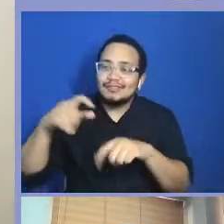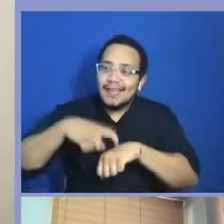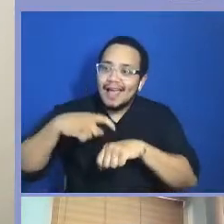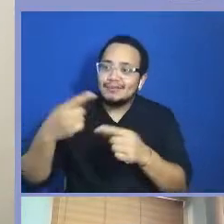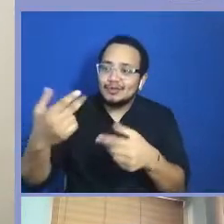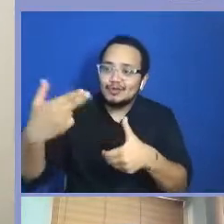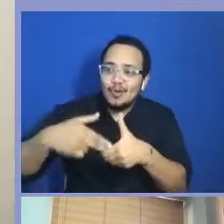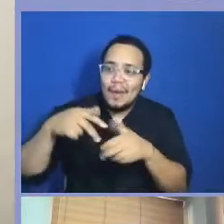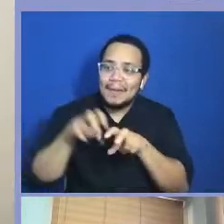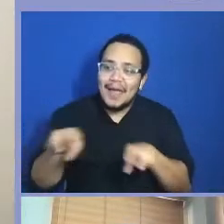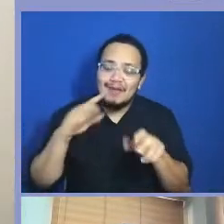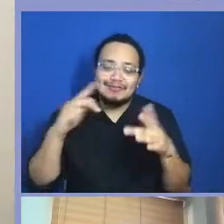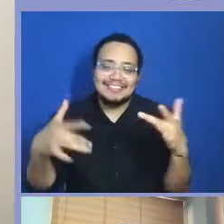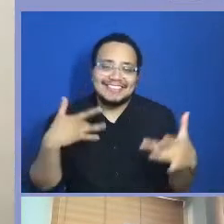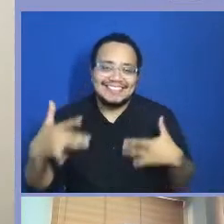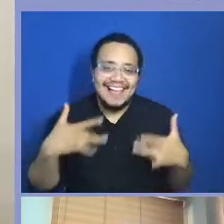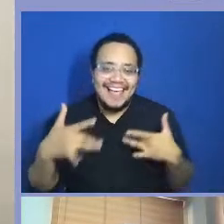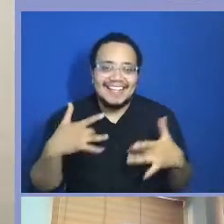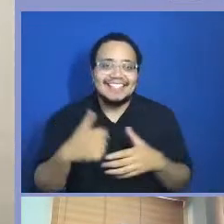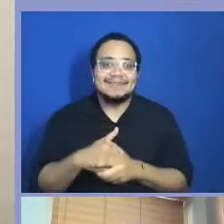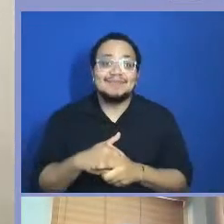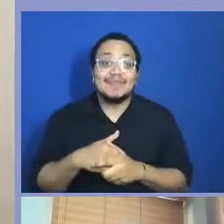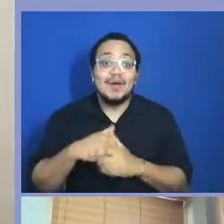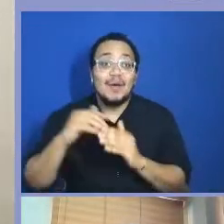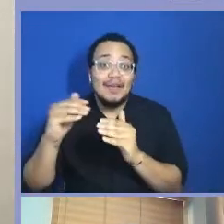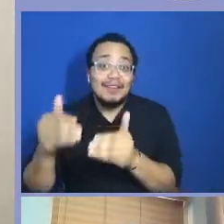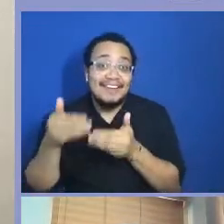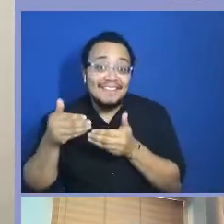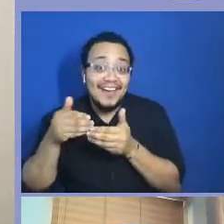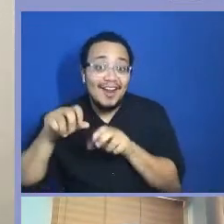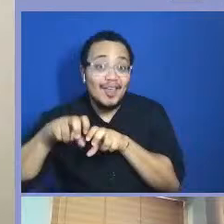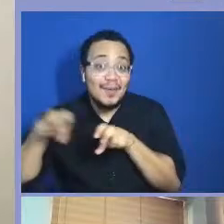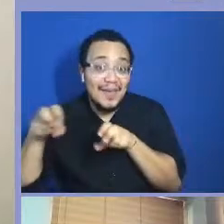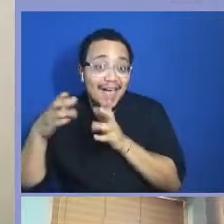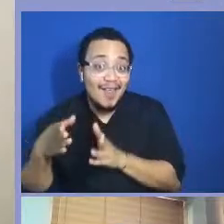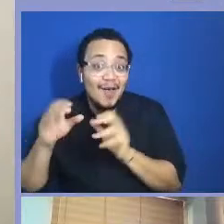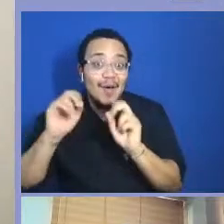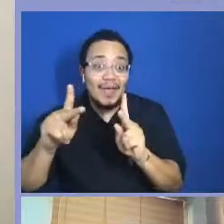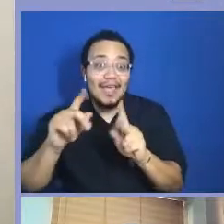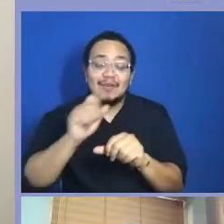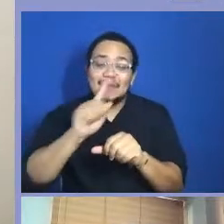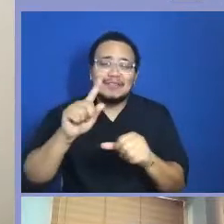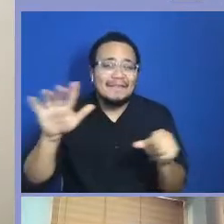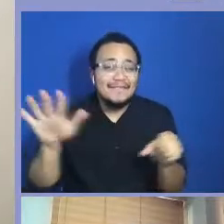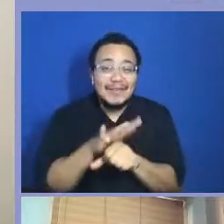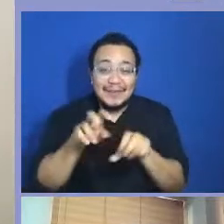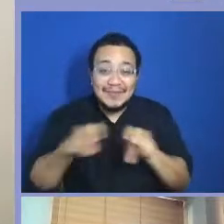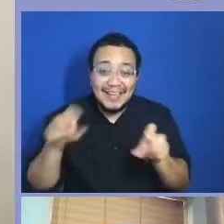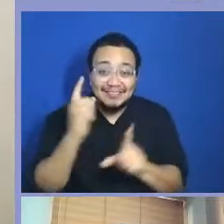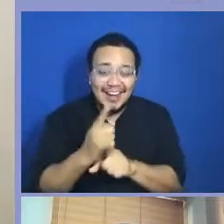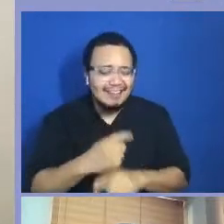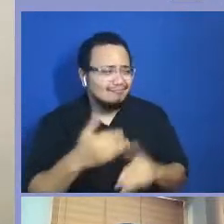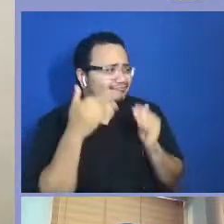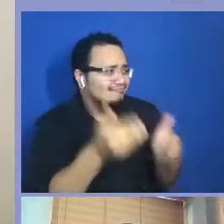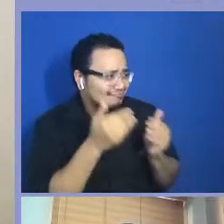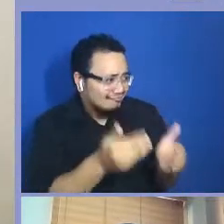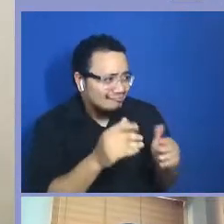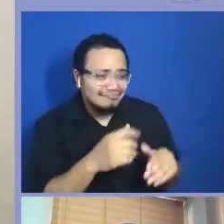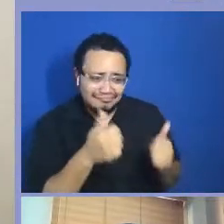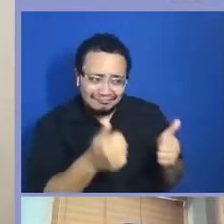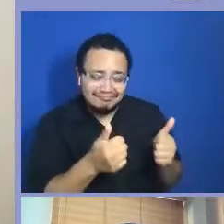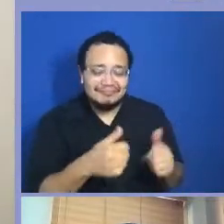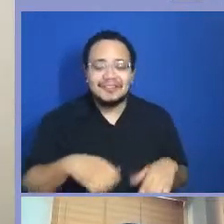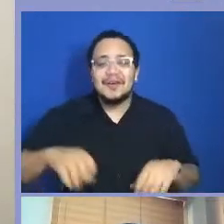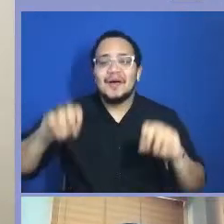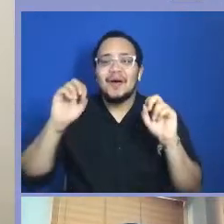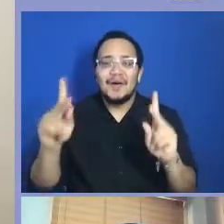I'm excited. We got to bring on another guest, though. got to make sure the panel's full, right? So please, we'd love to just take the